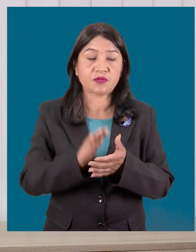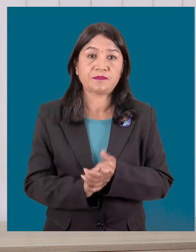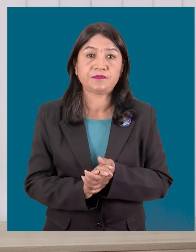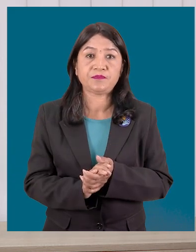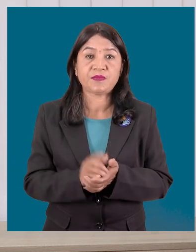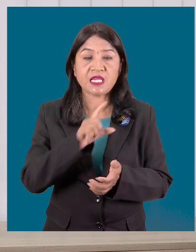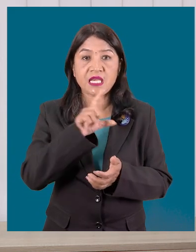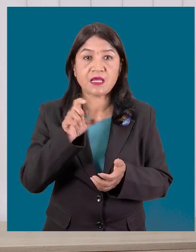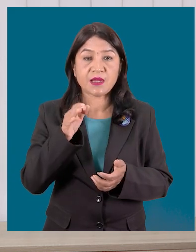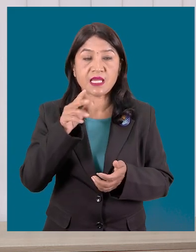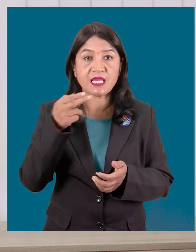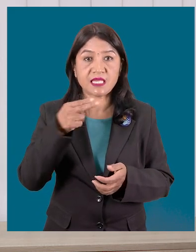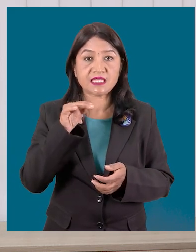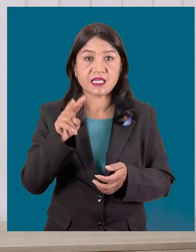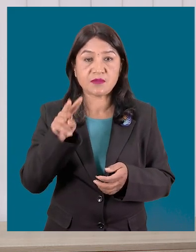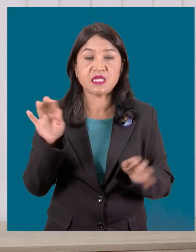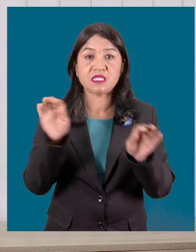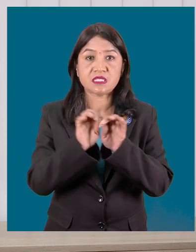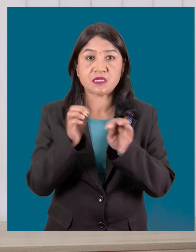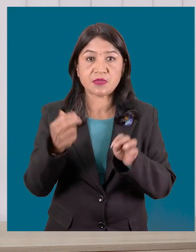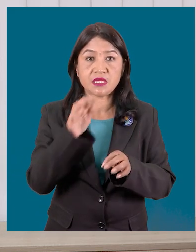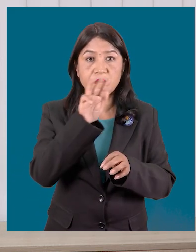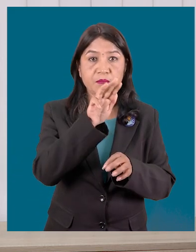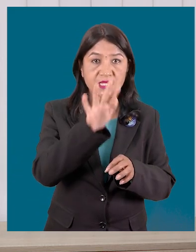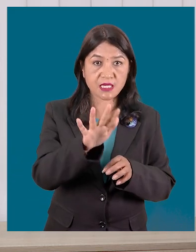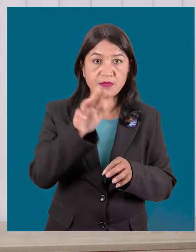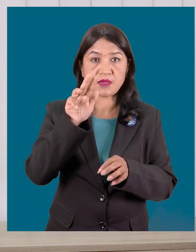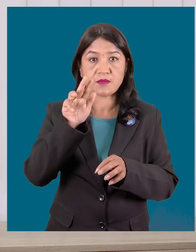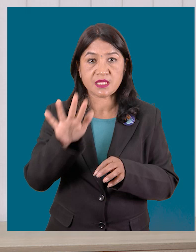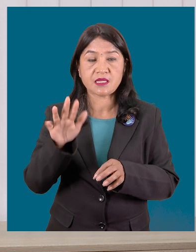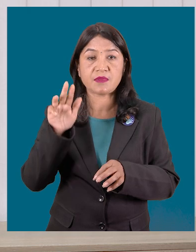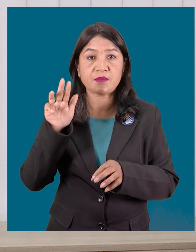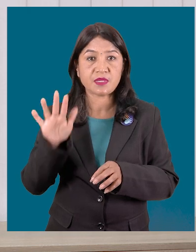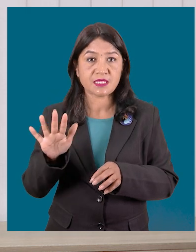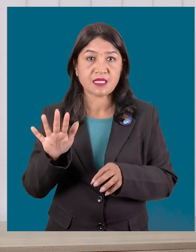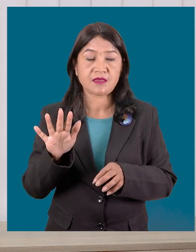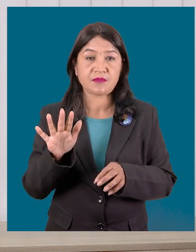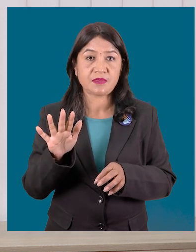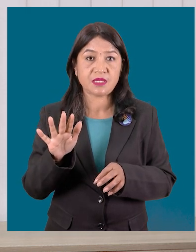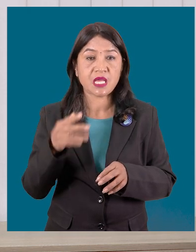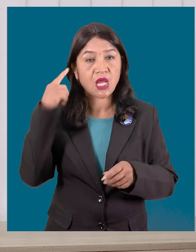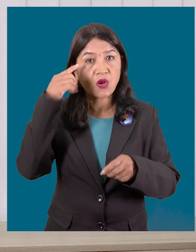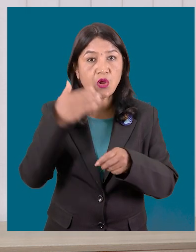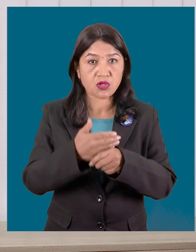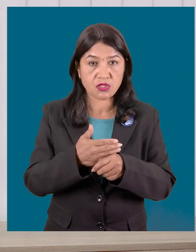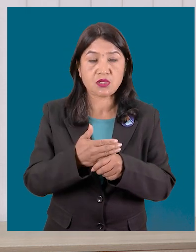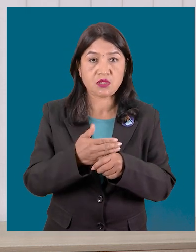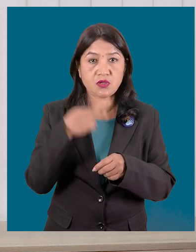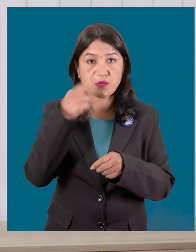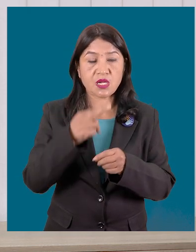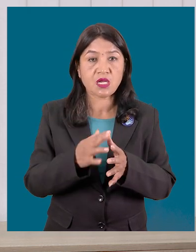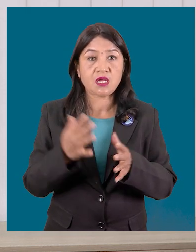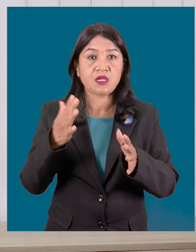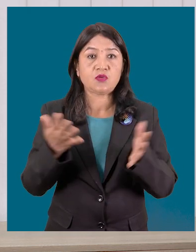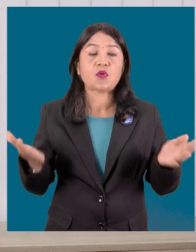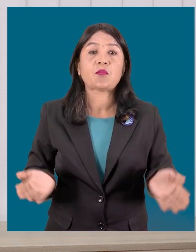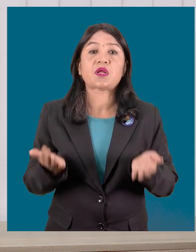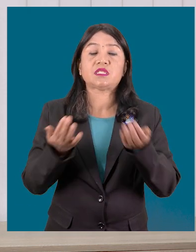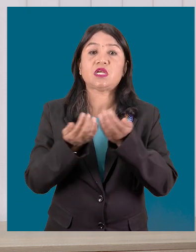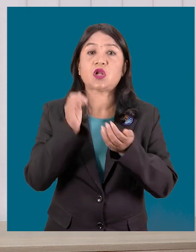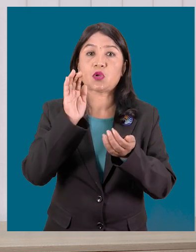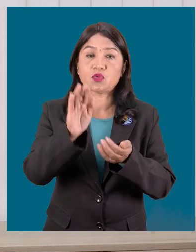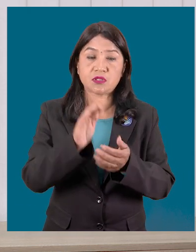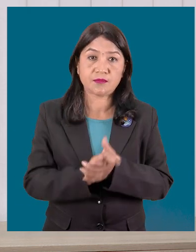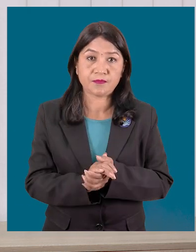Nepal has made great strides towards achieving the 95-95-95 targets.